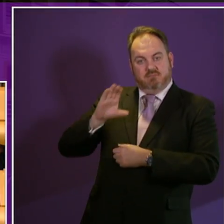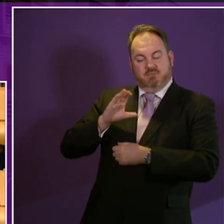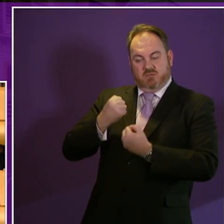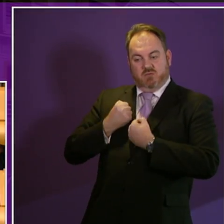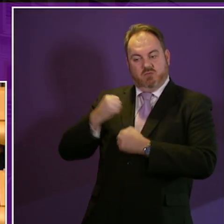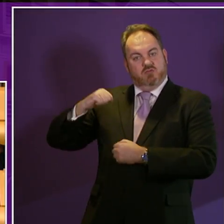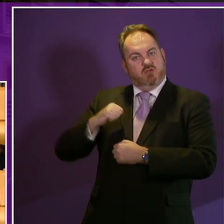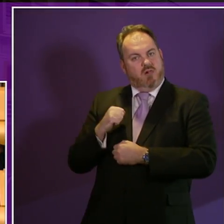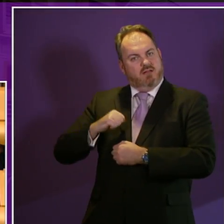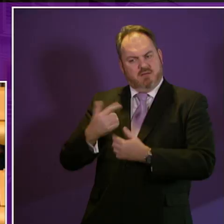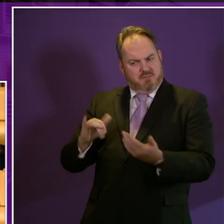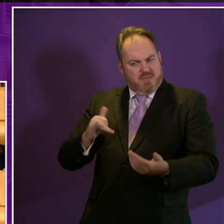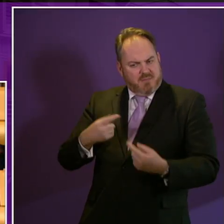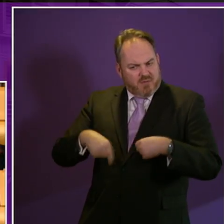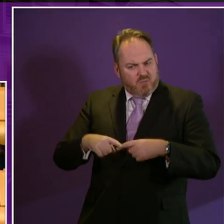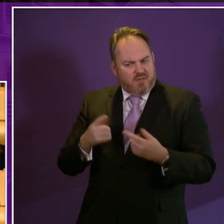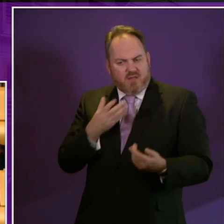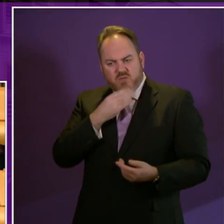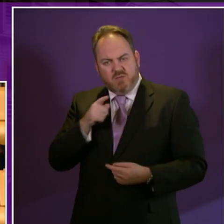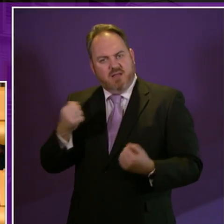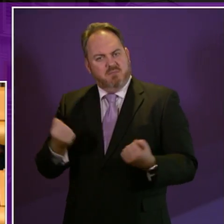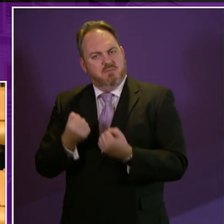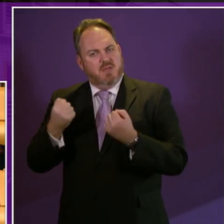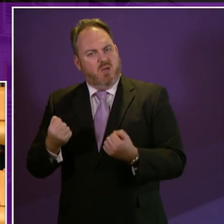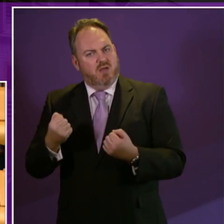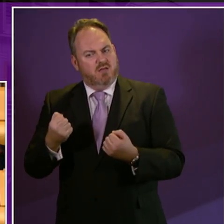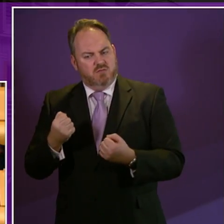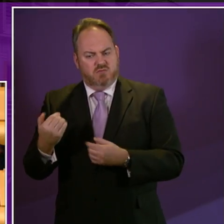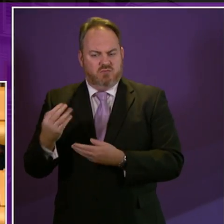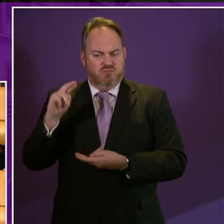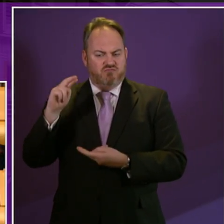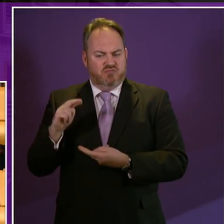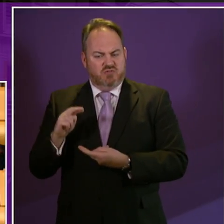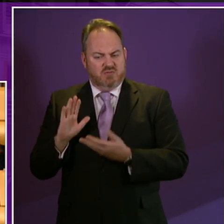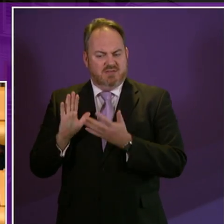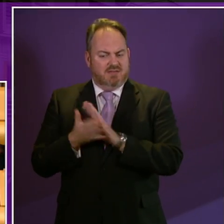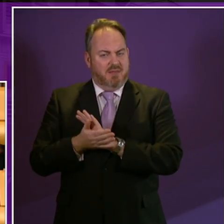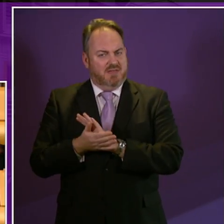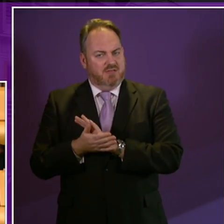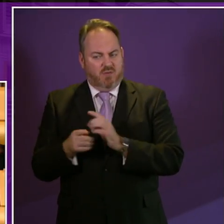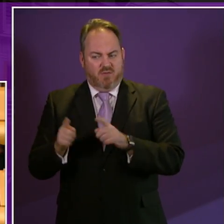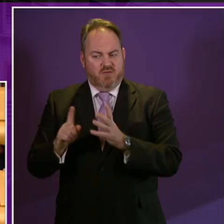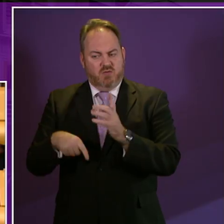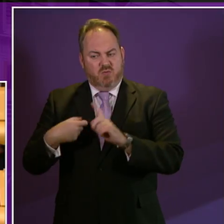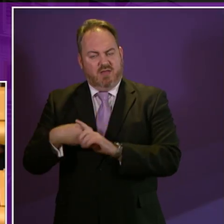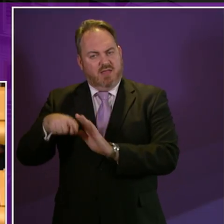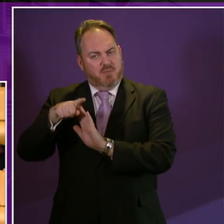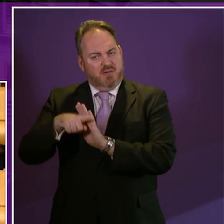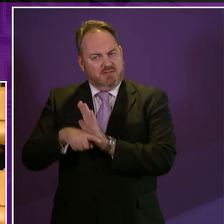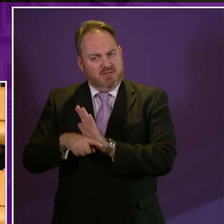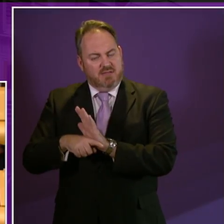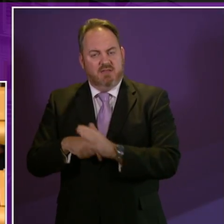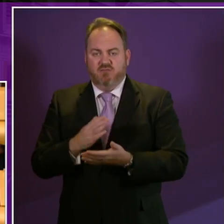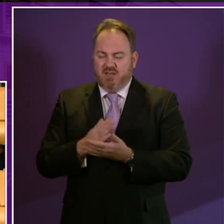a fairer disability benefit system which I have no doubt the Scottish Government seriously wishes to establish must